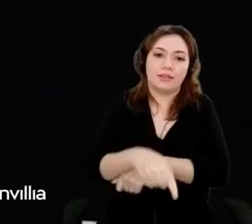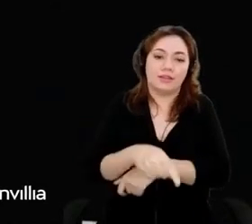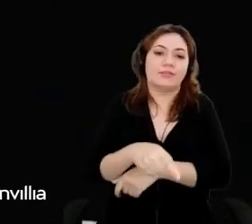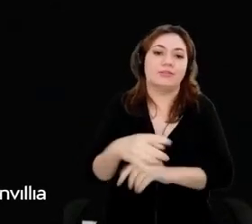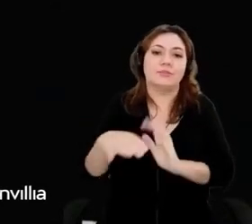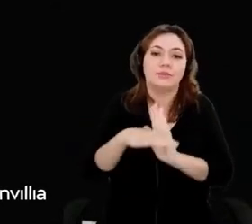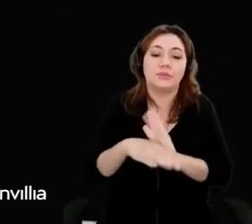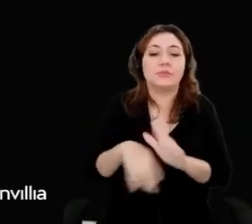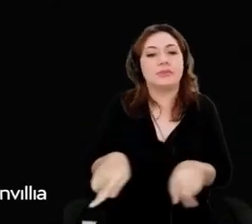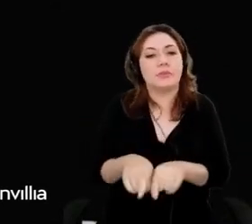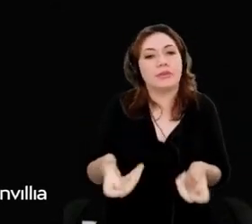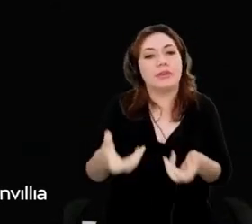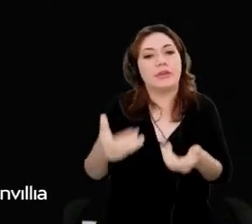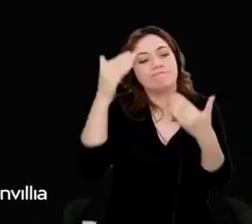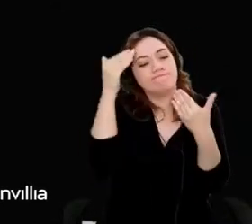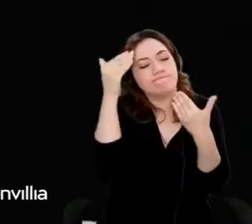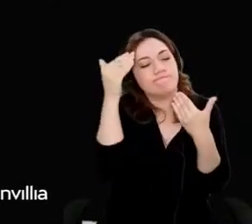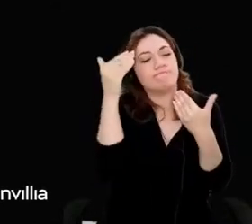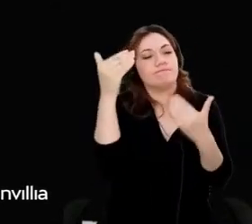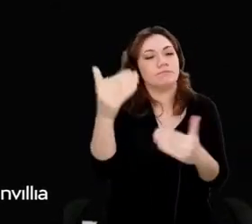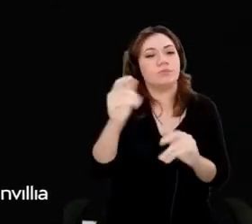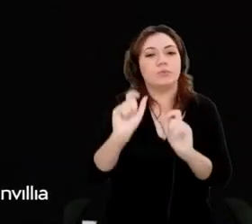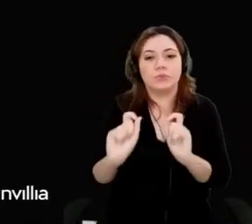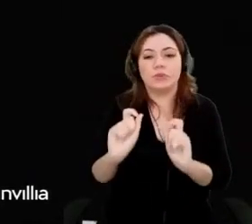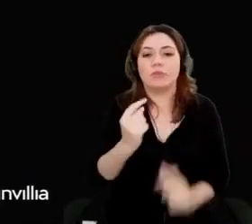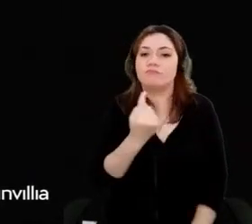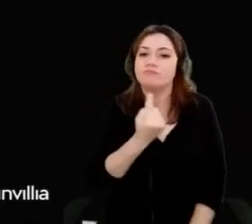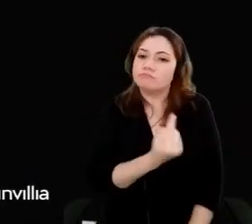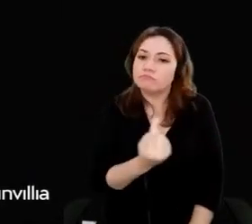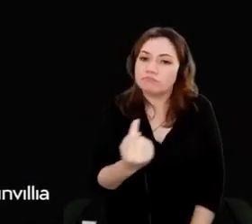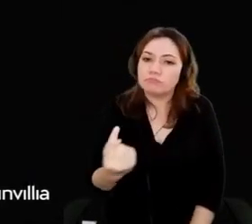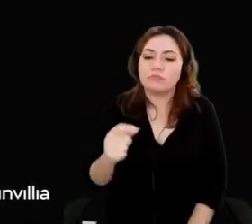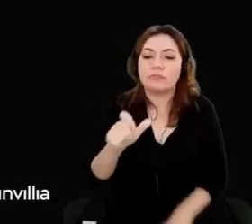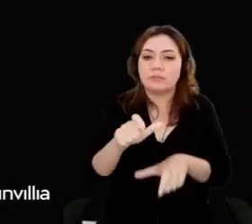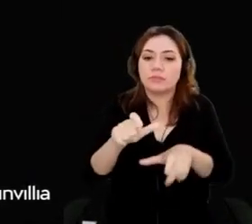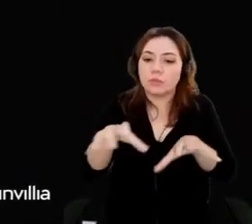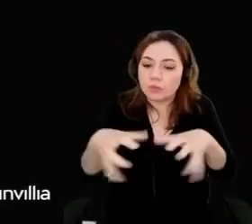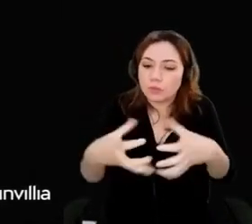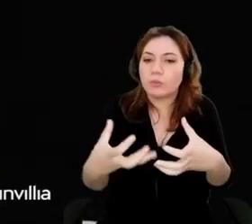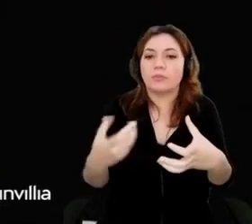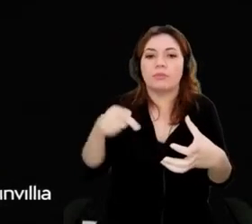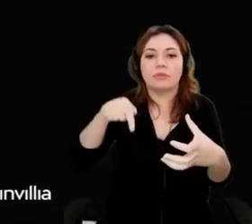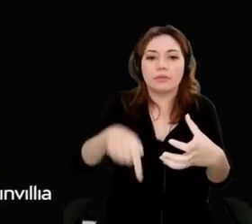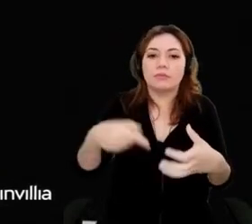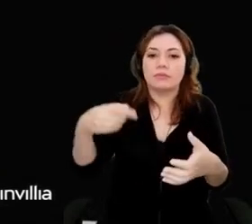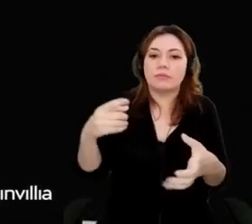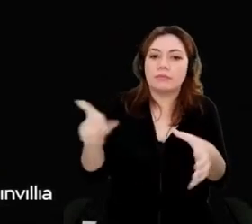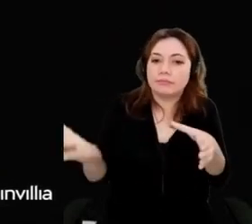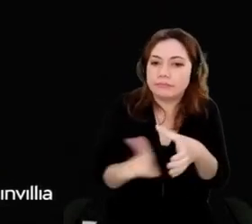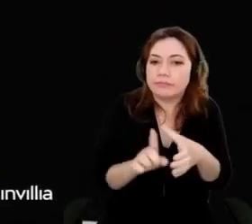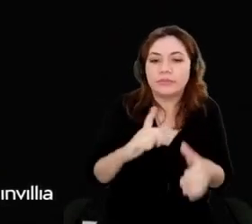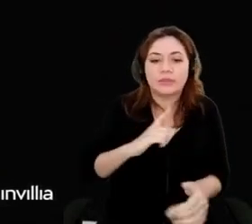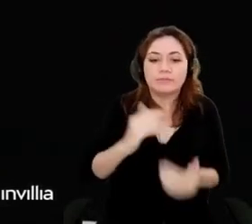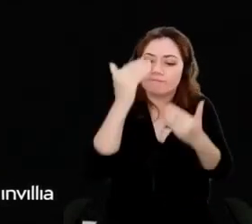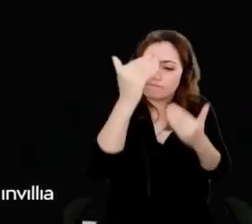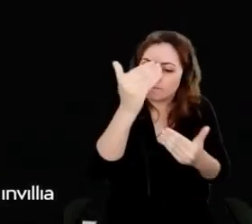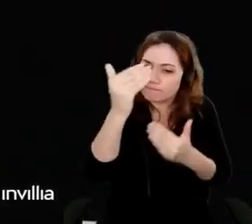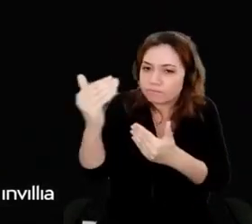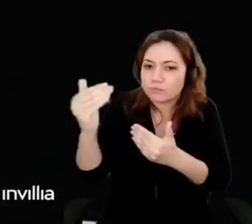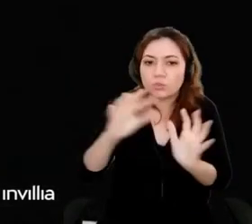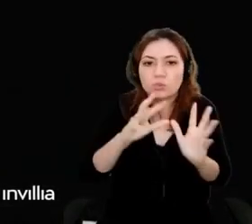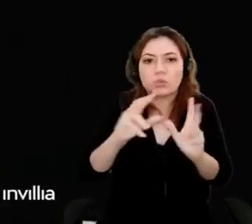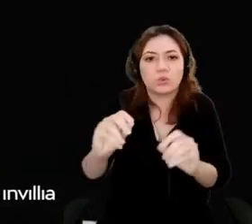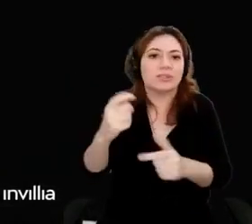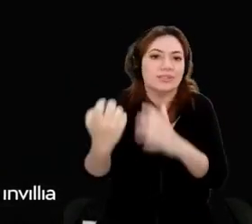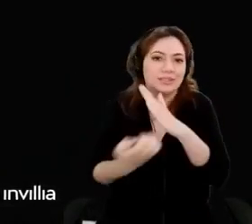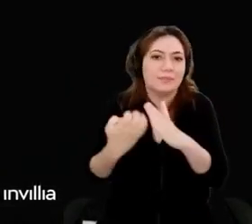every team member at Compass, UOL, AvenueCode, Invilia, EveryMind, WebJump, and EGI, here represented